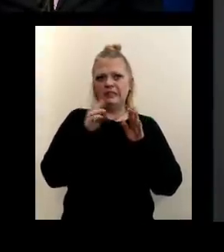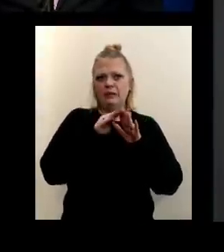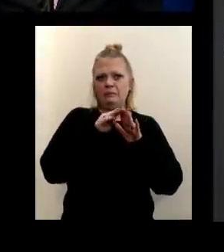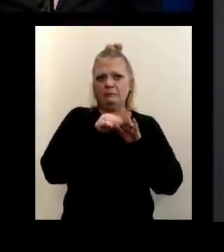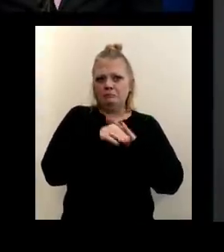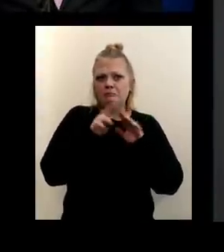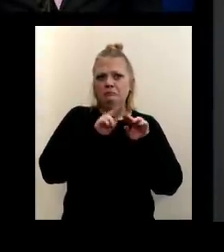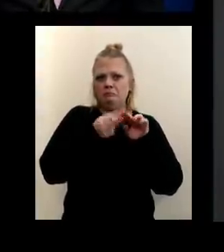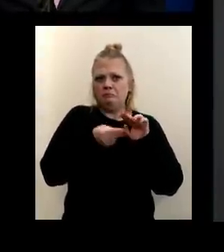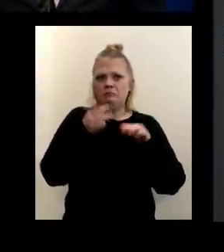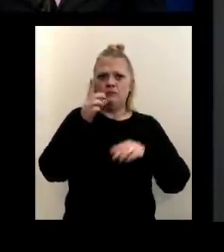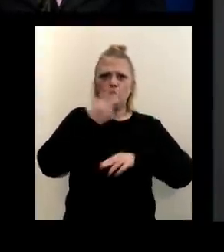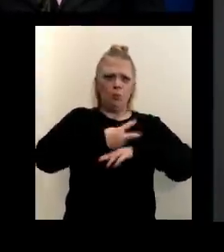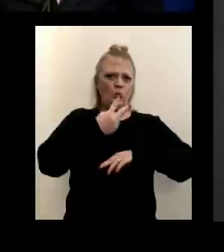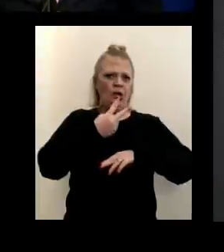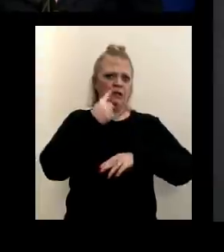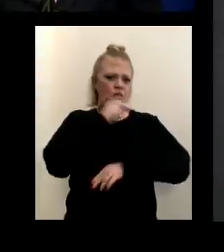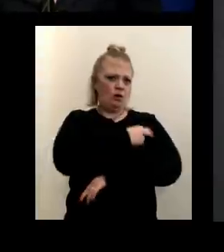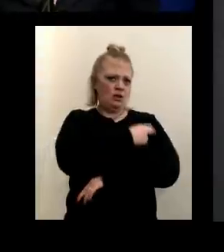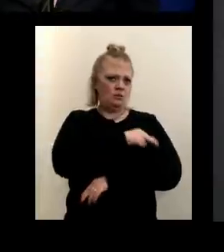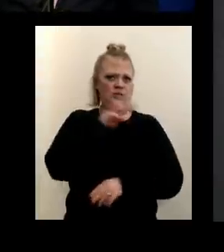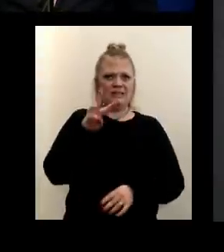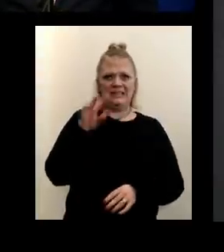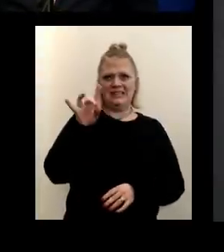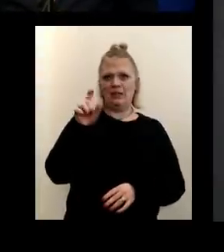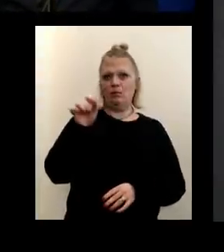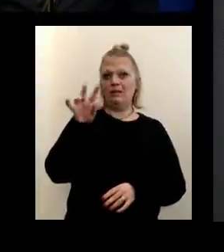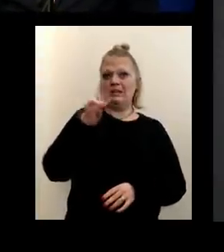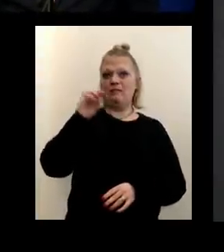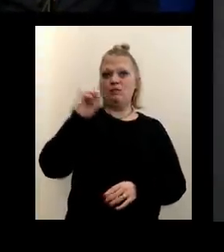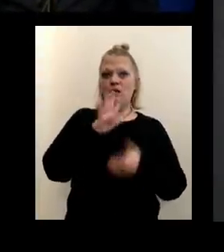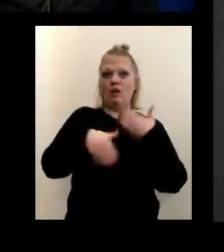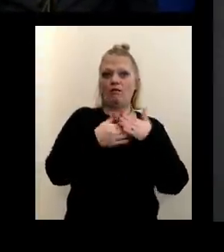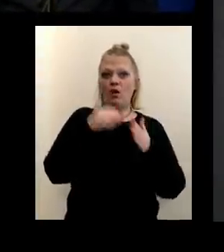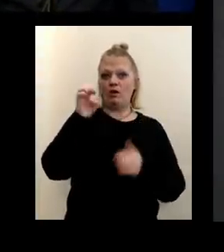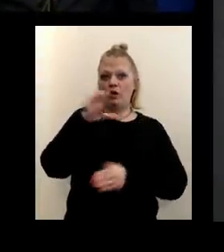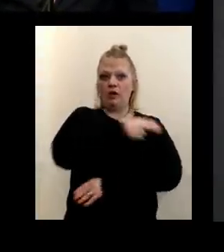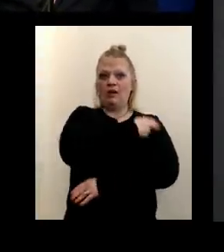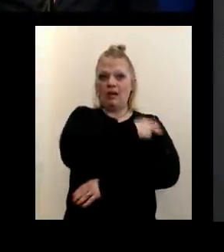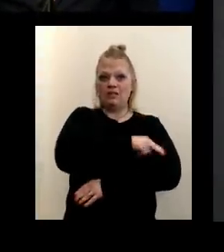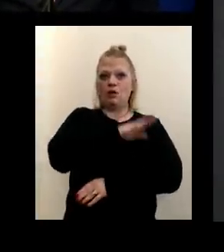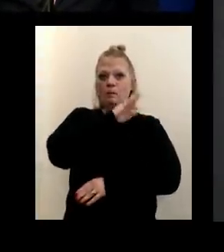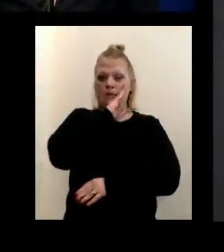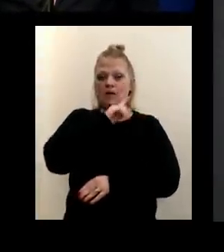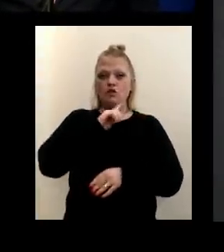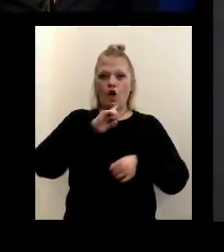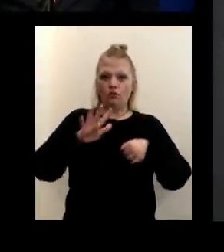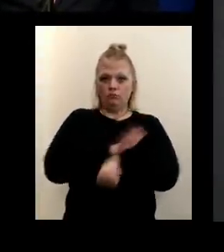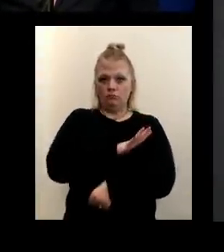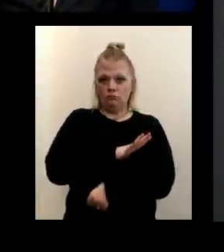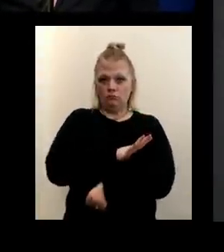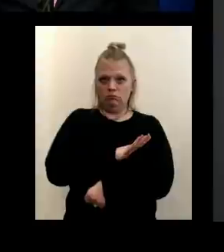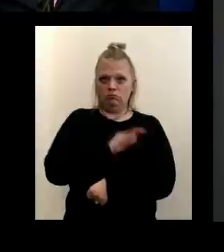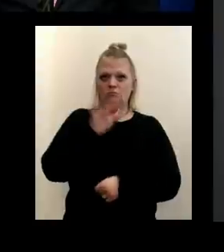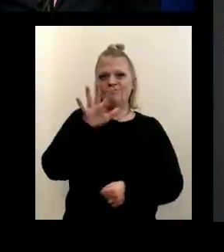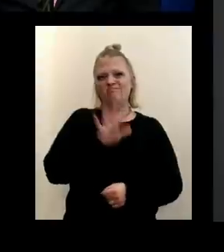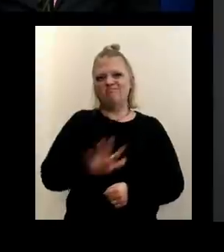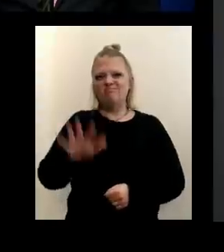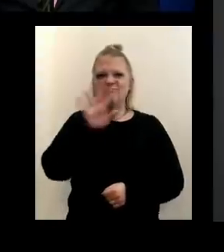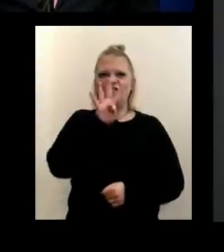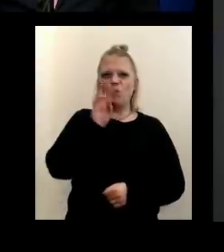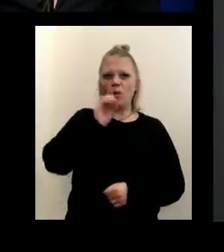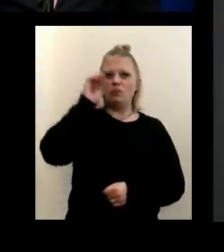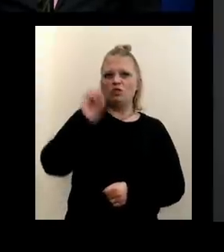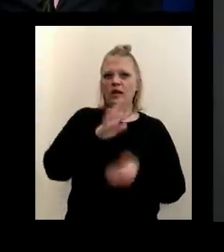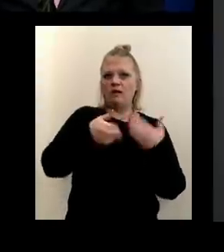hospitalization data. 68.7 percent of all Erie County hospital beds are occupied. Approximately 40 percent of all